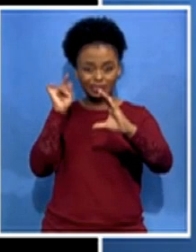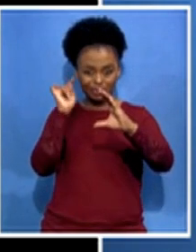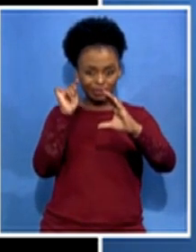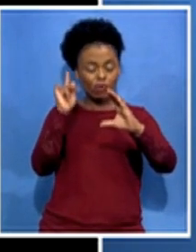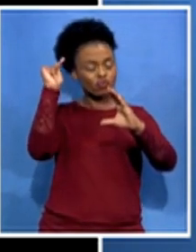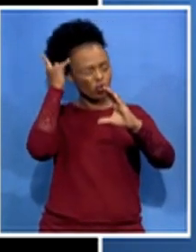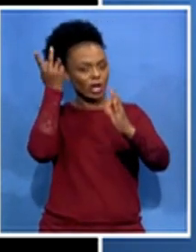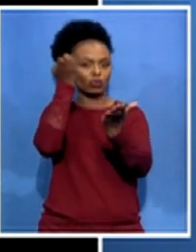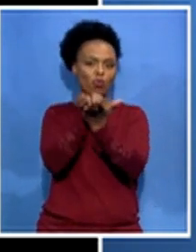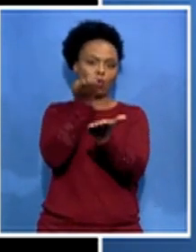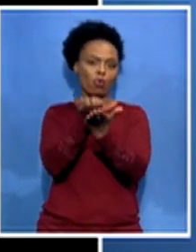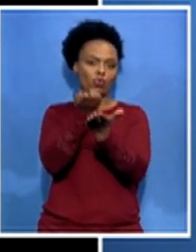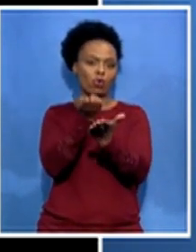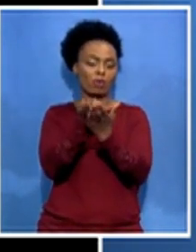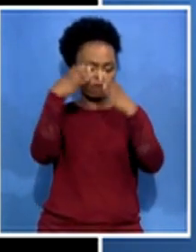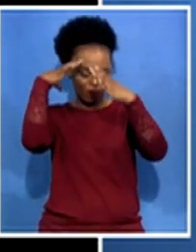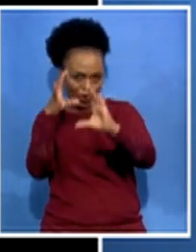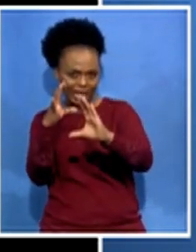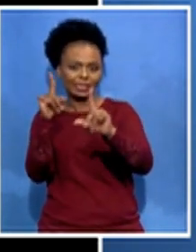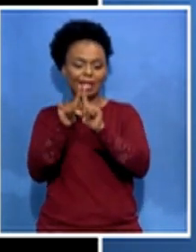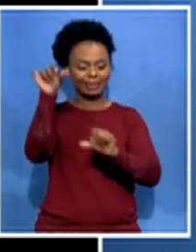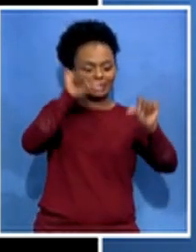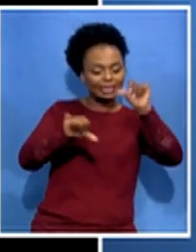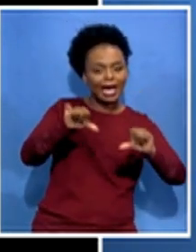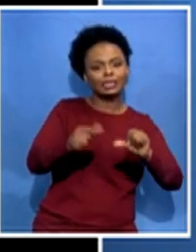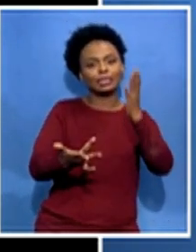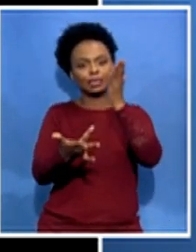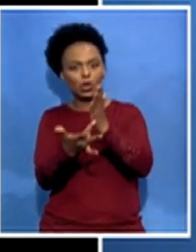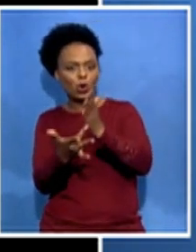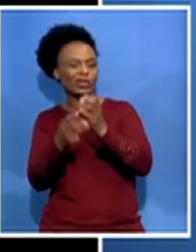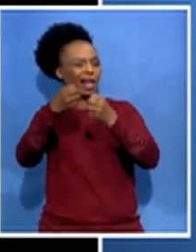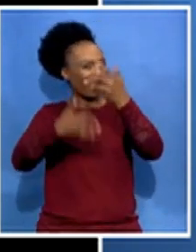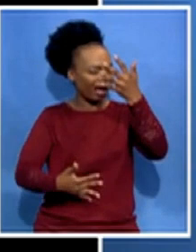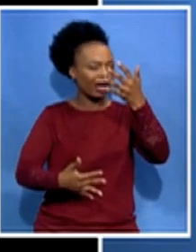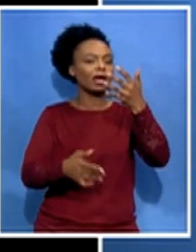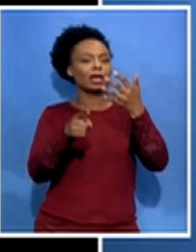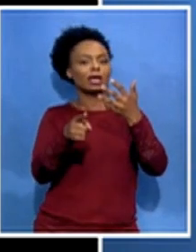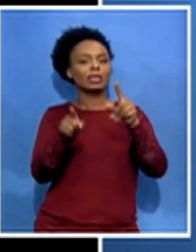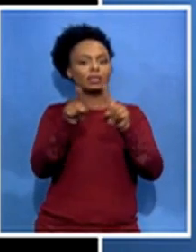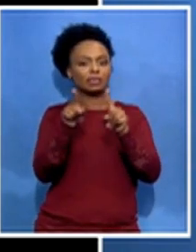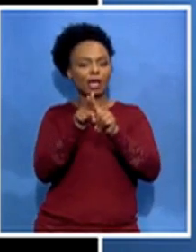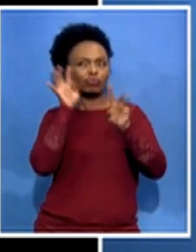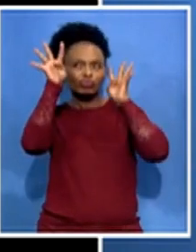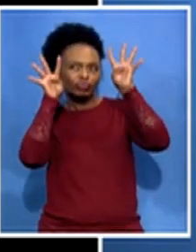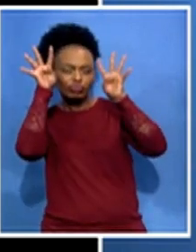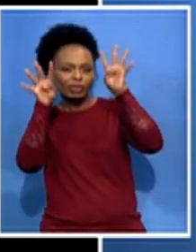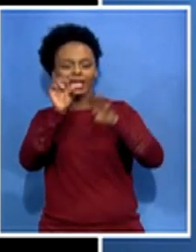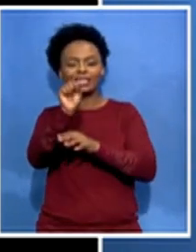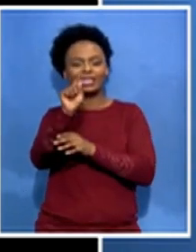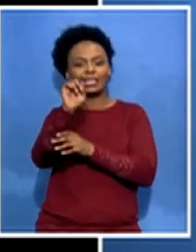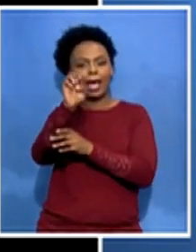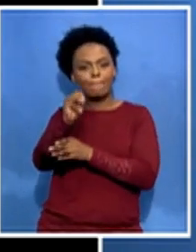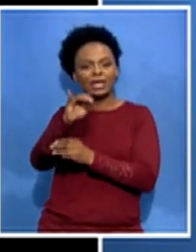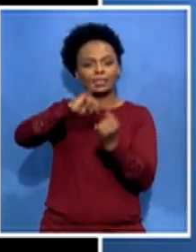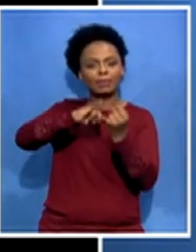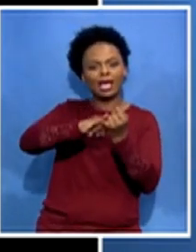science and technology in particular and stem subjects to ensure that when they leave from primary school